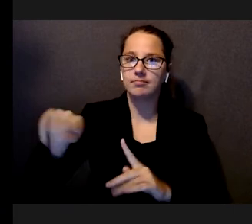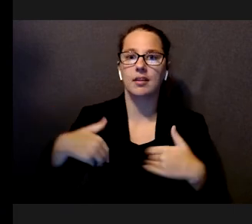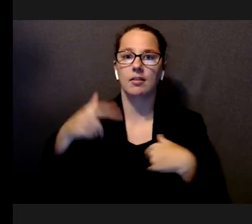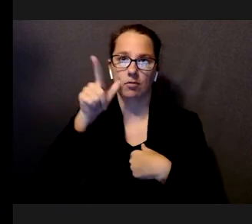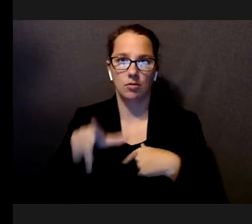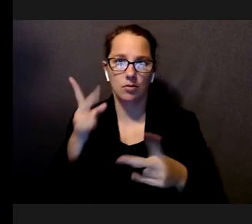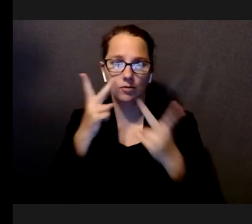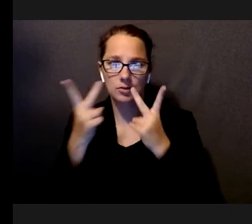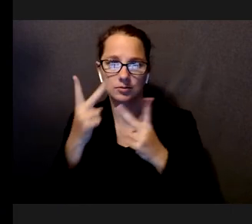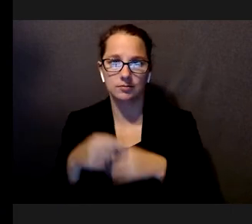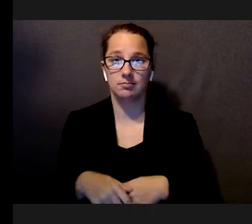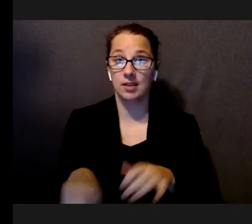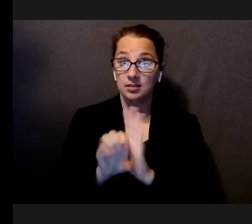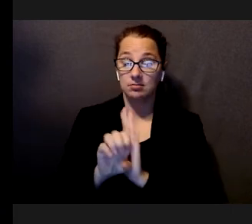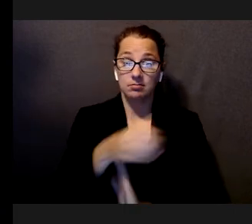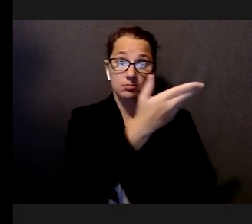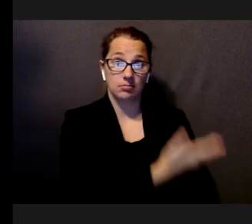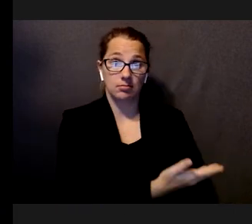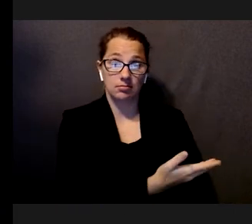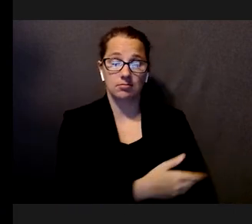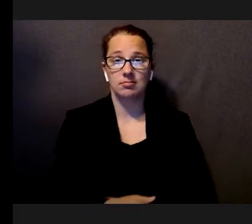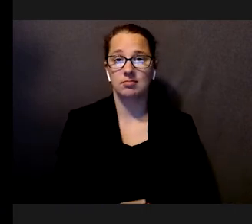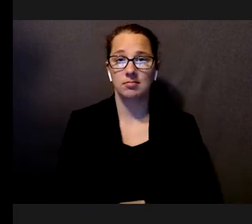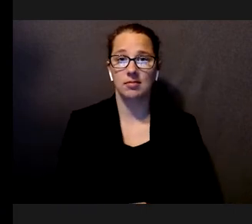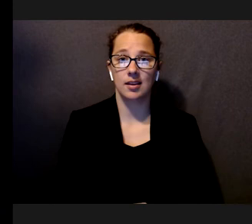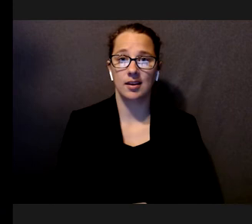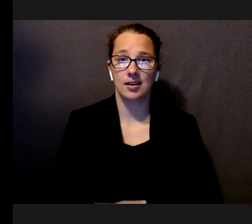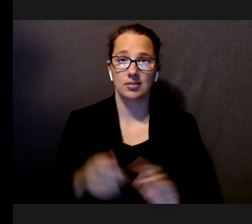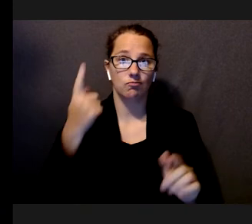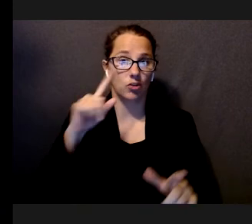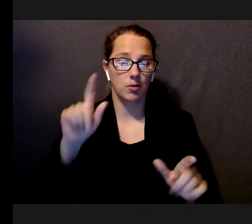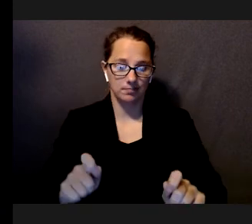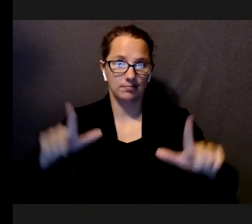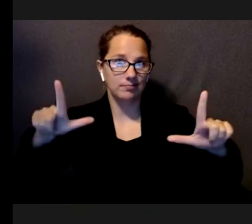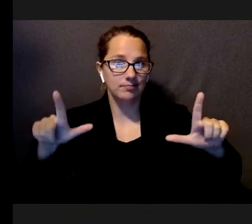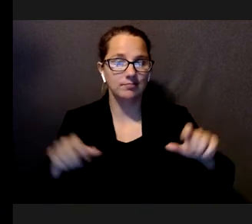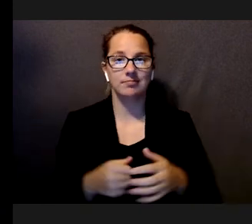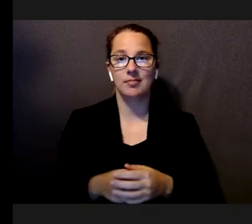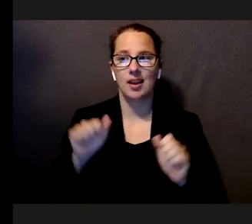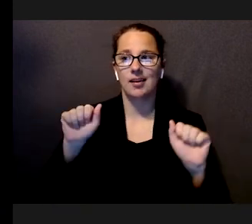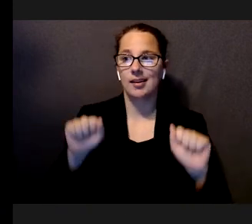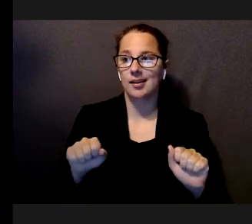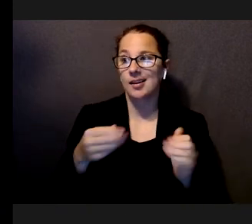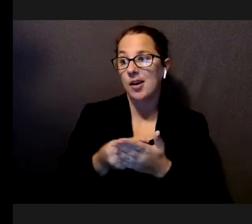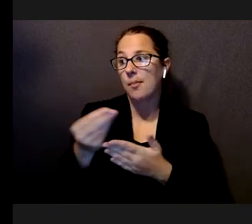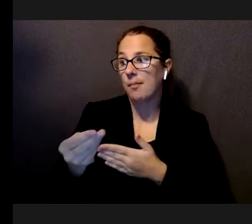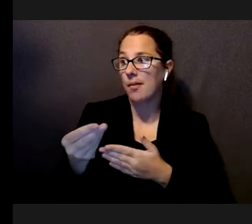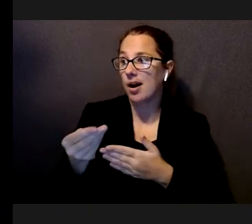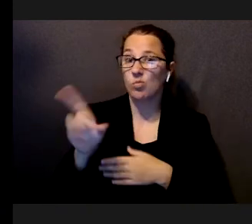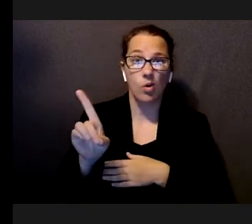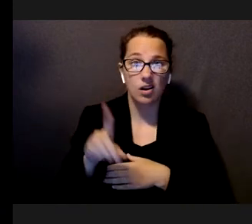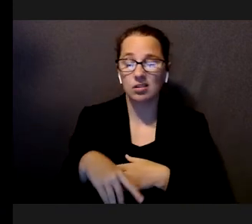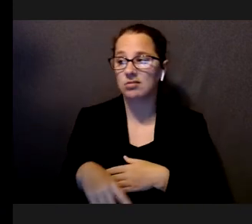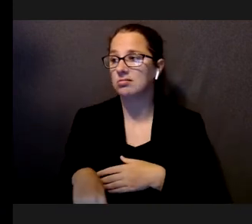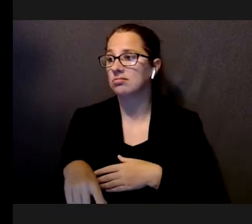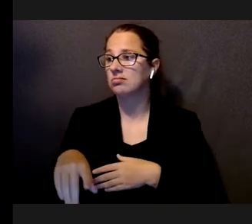handheld magnifier. And you can buy magnifiers at the local drugstore. You can also buy more powerful ones from companies